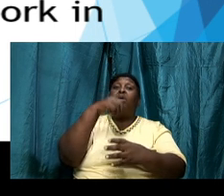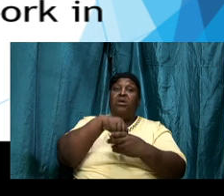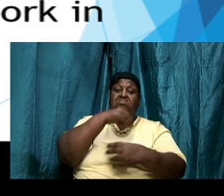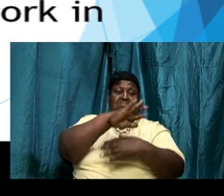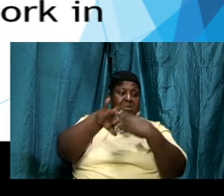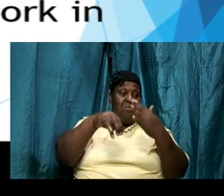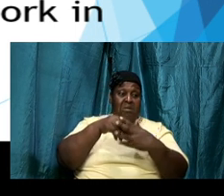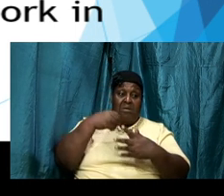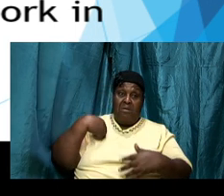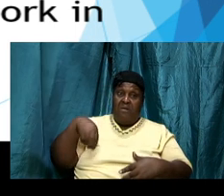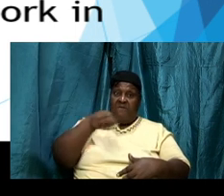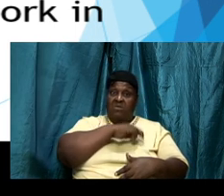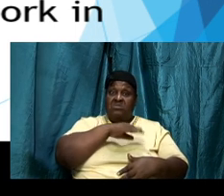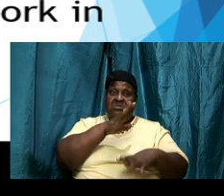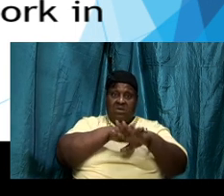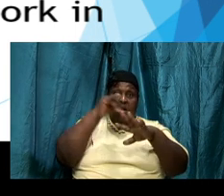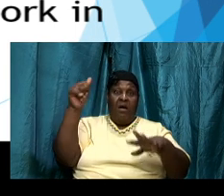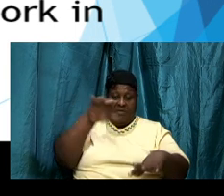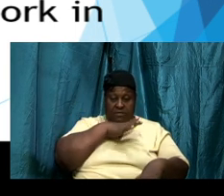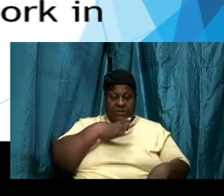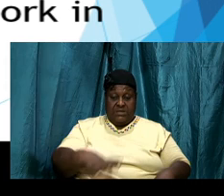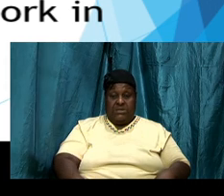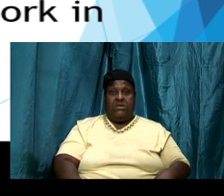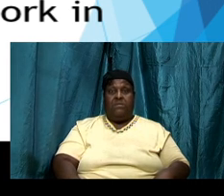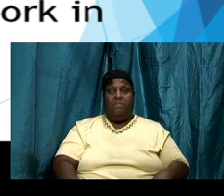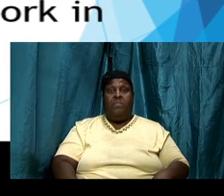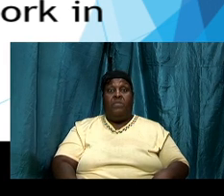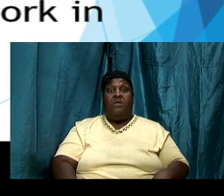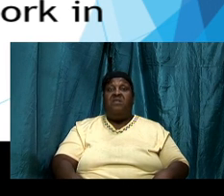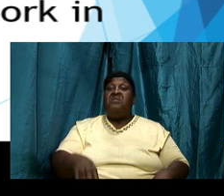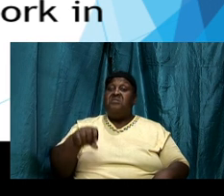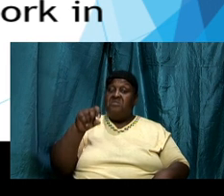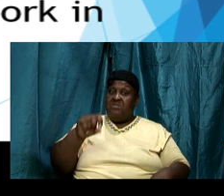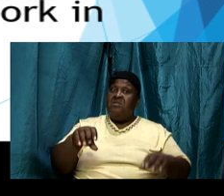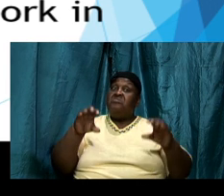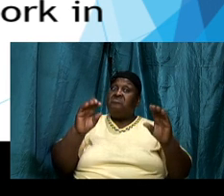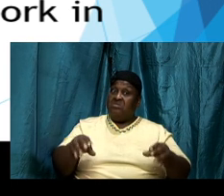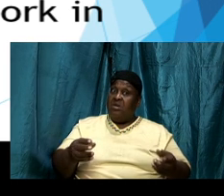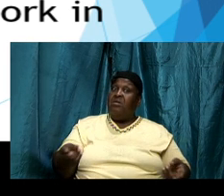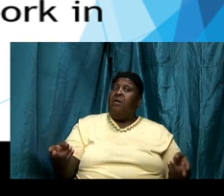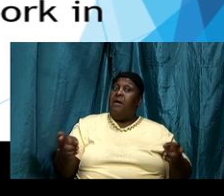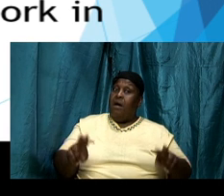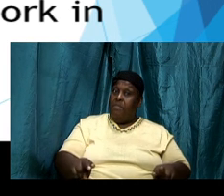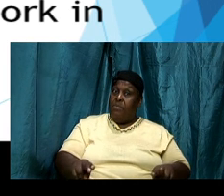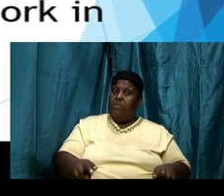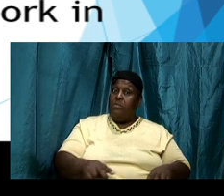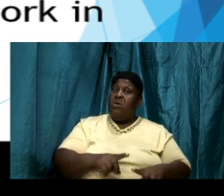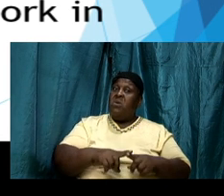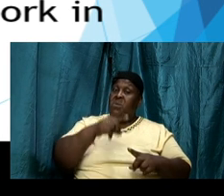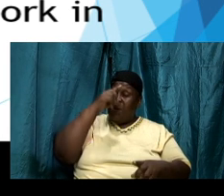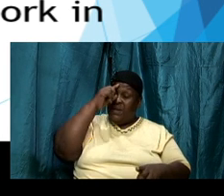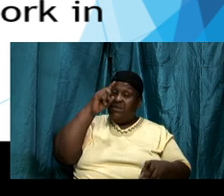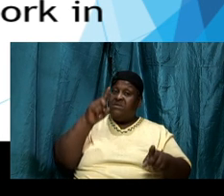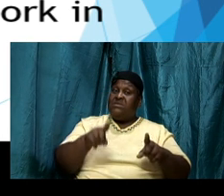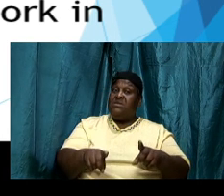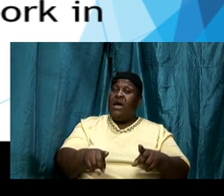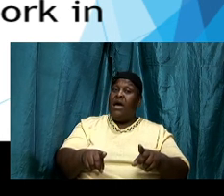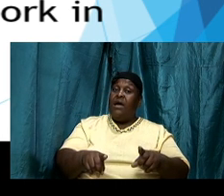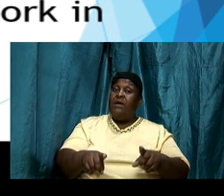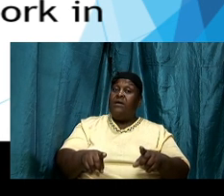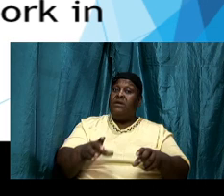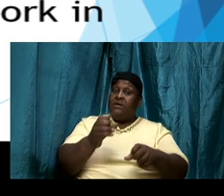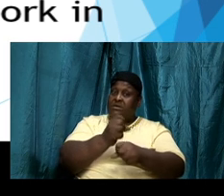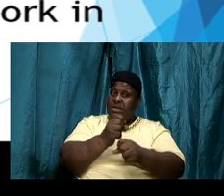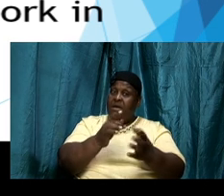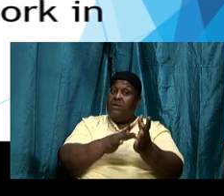and this can happen when we decide to take up the book to get